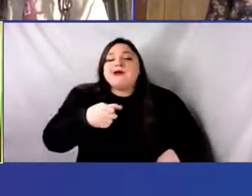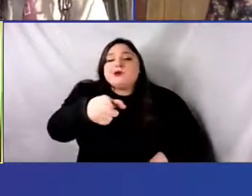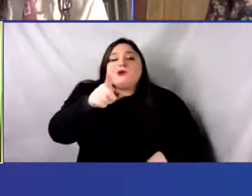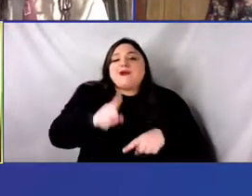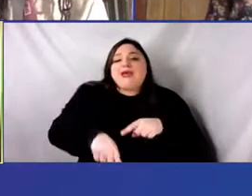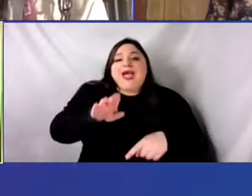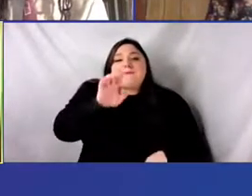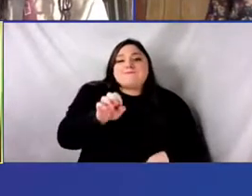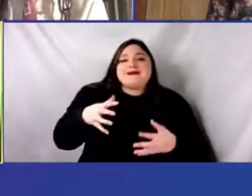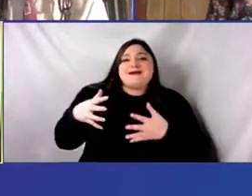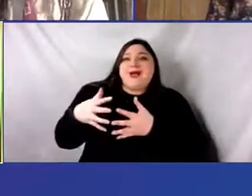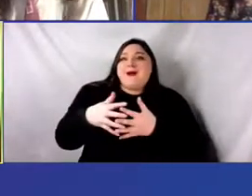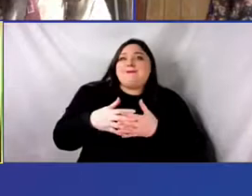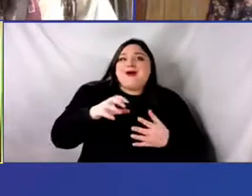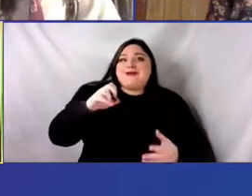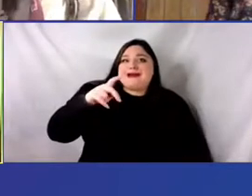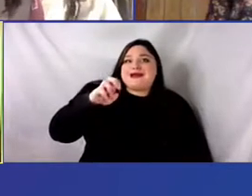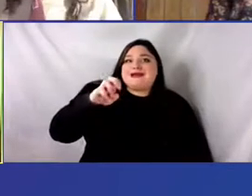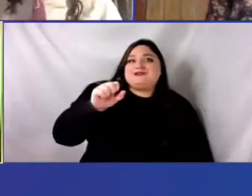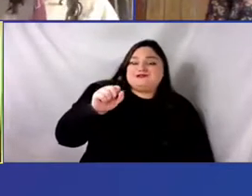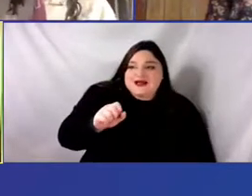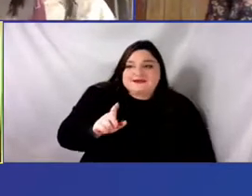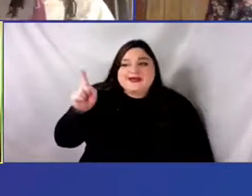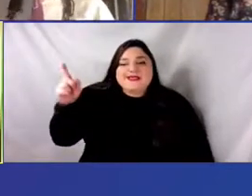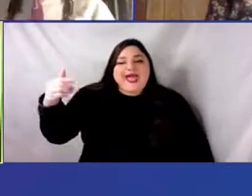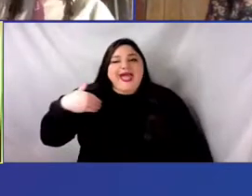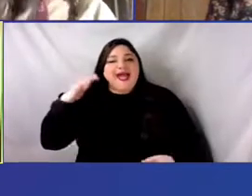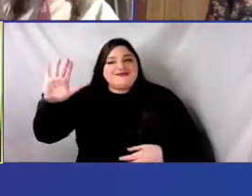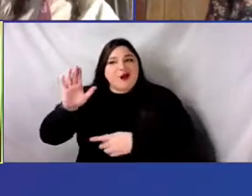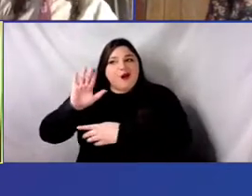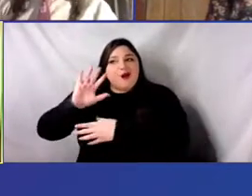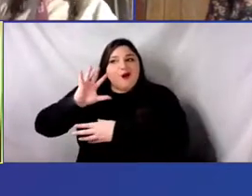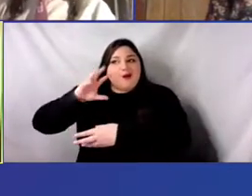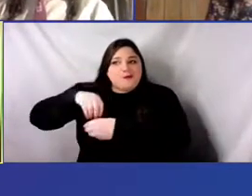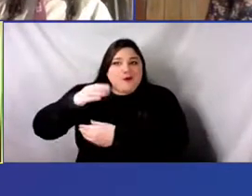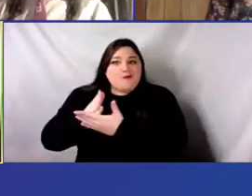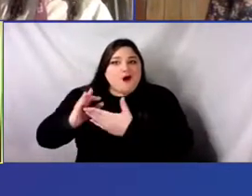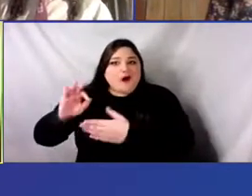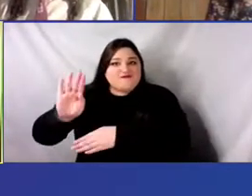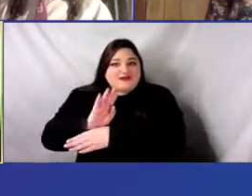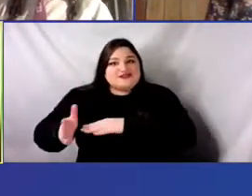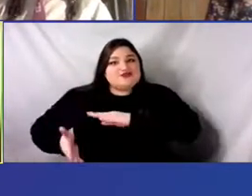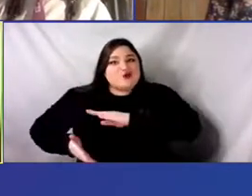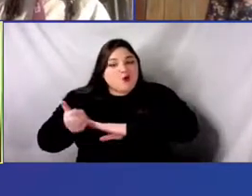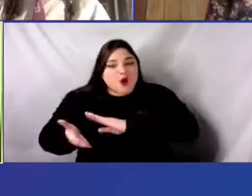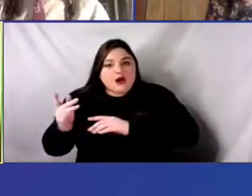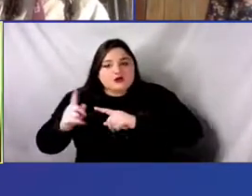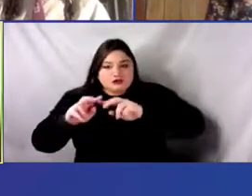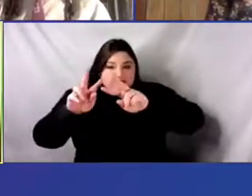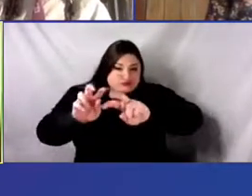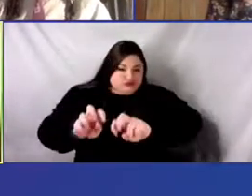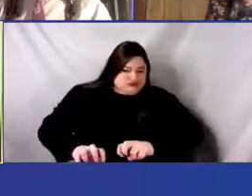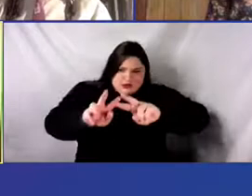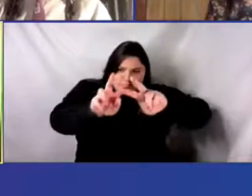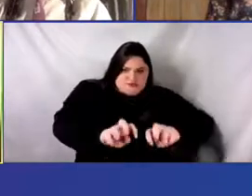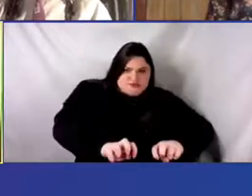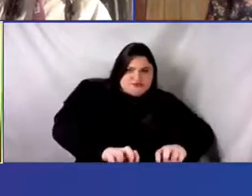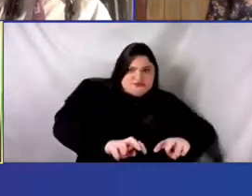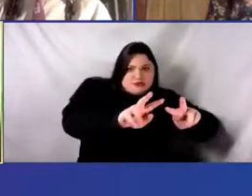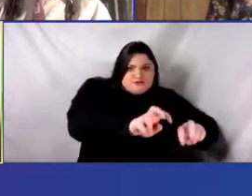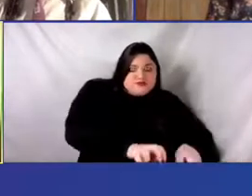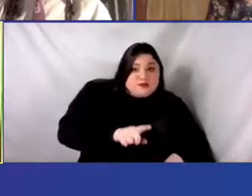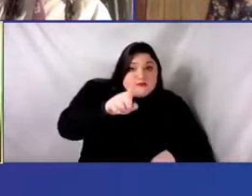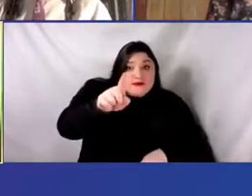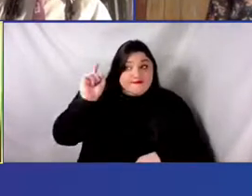through and verify all of the artists. And that, so that would be, became this way of a marker, uh, if you had received